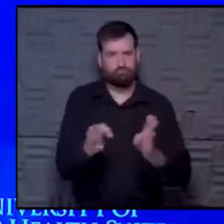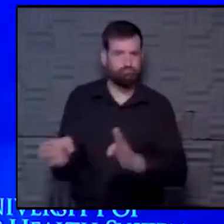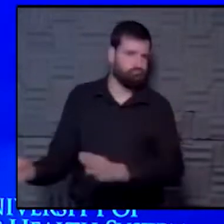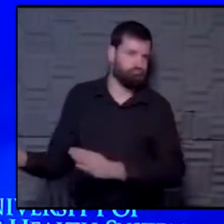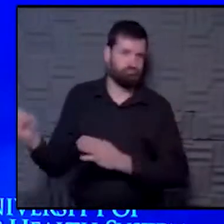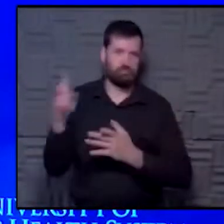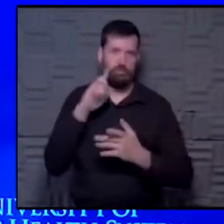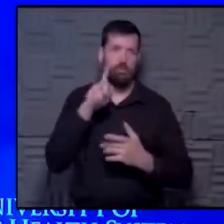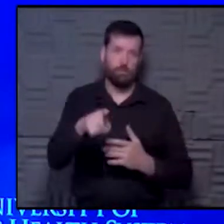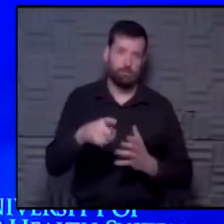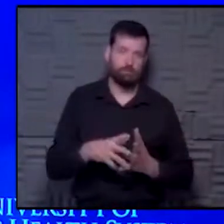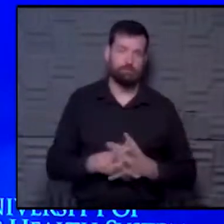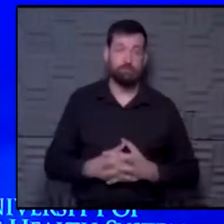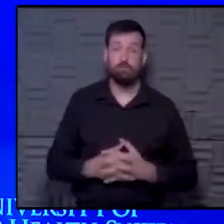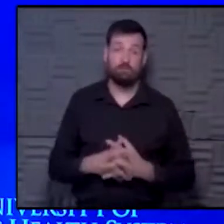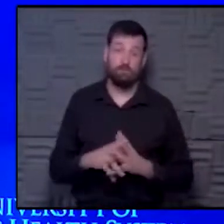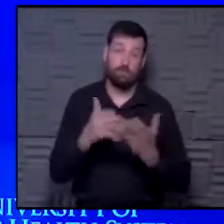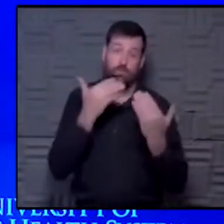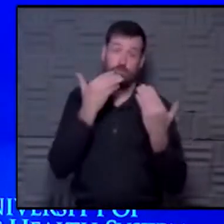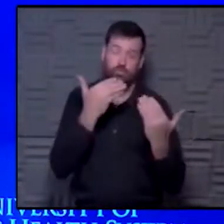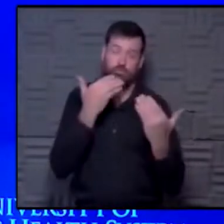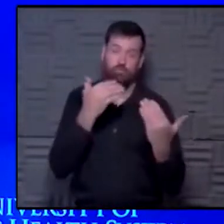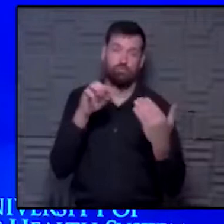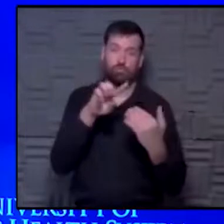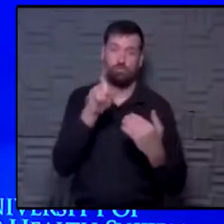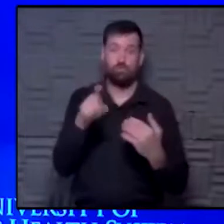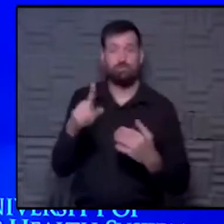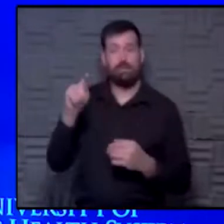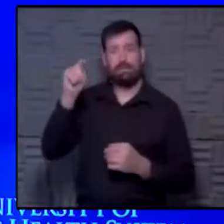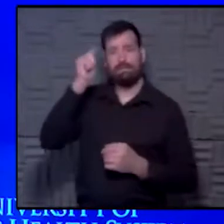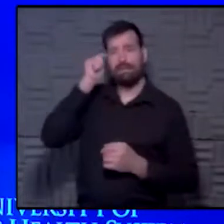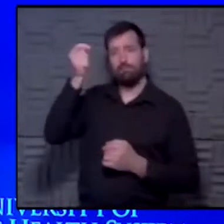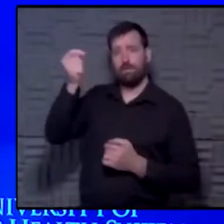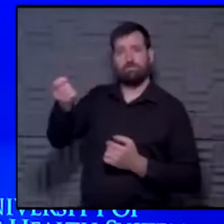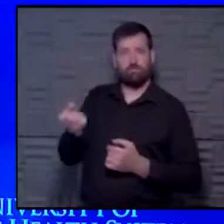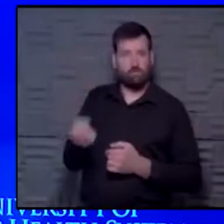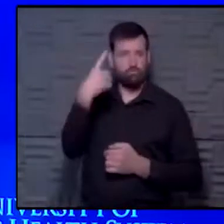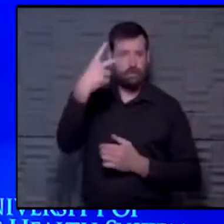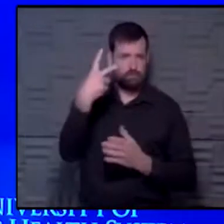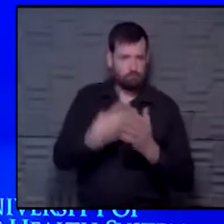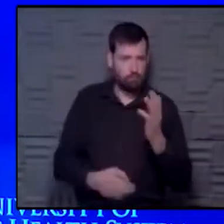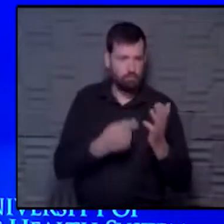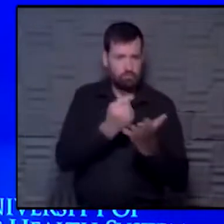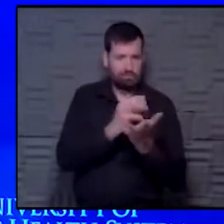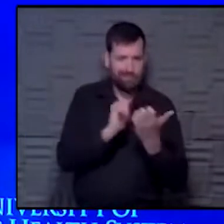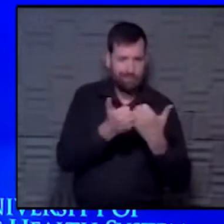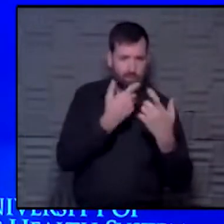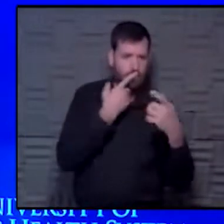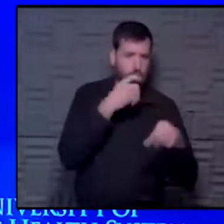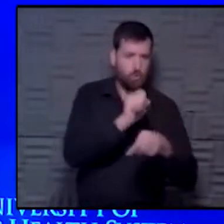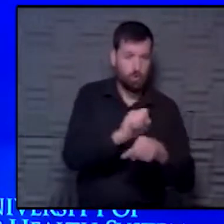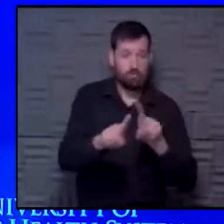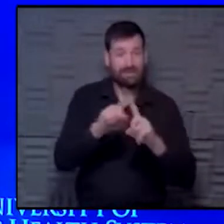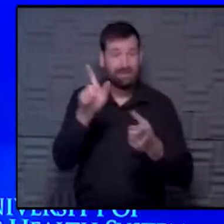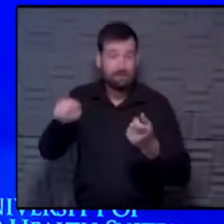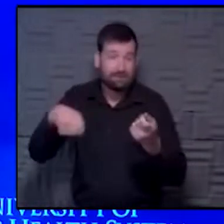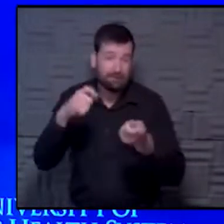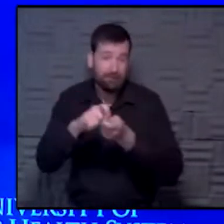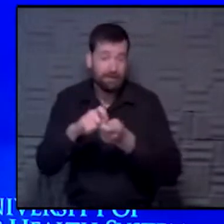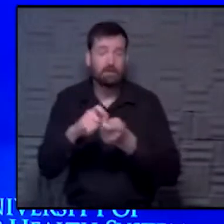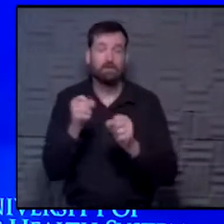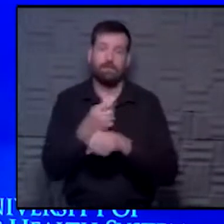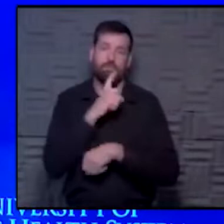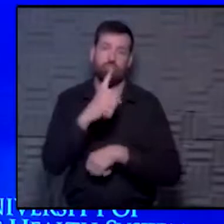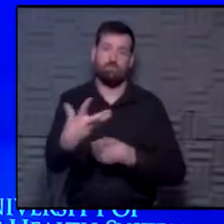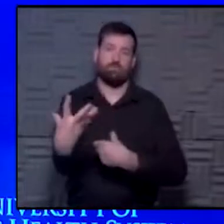So the question is a great one. think theoretically we understand how both those treatments work. The specific answer for you, of course, is make sure